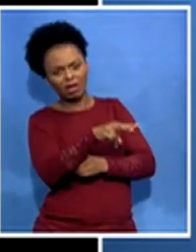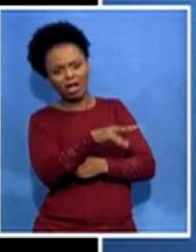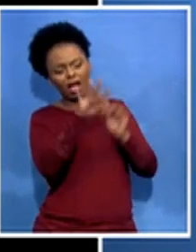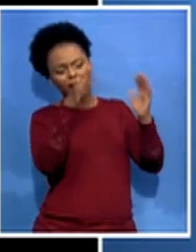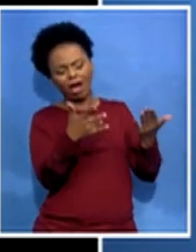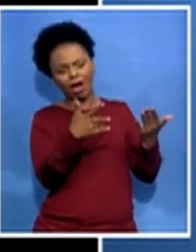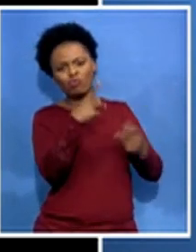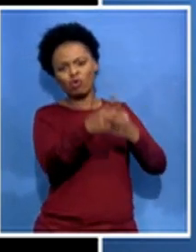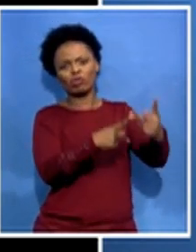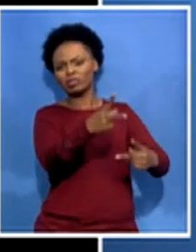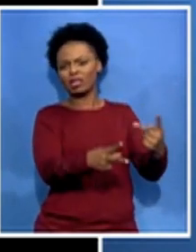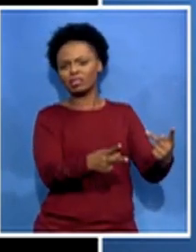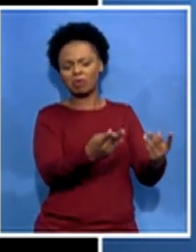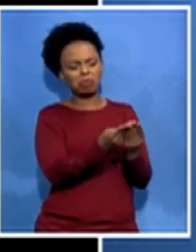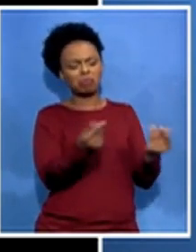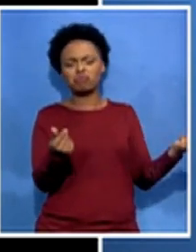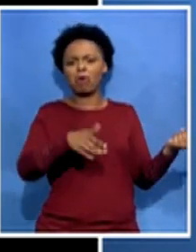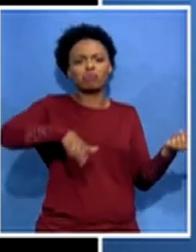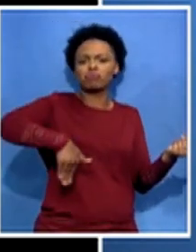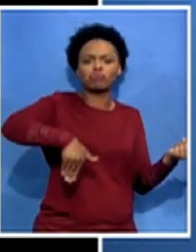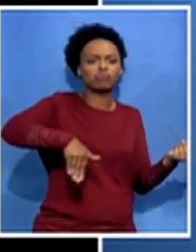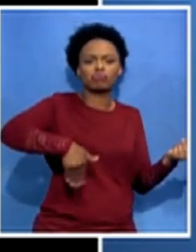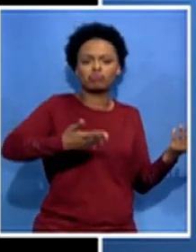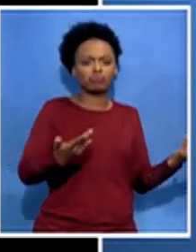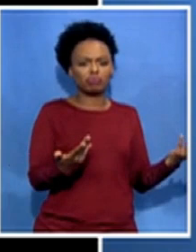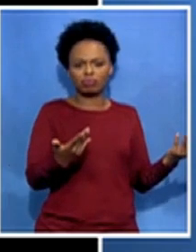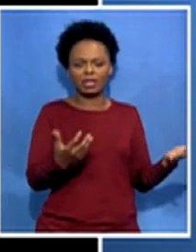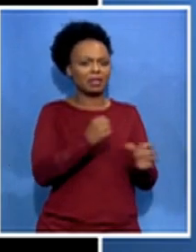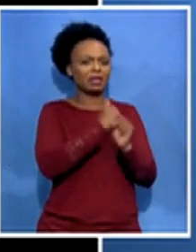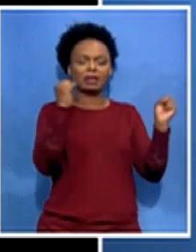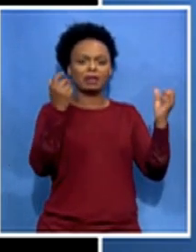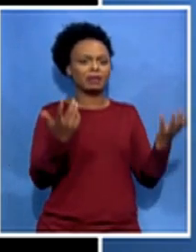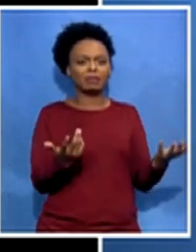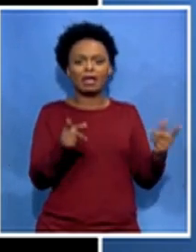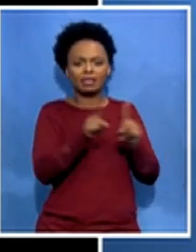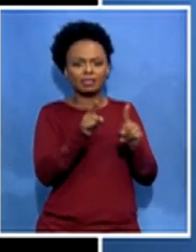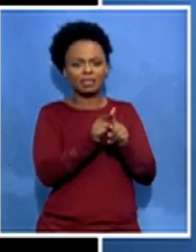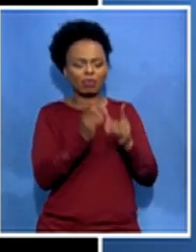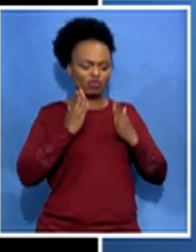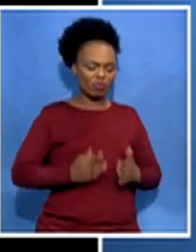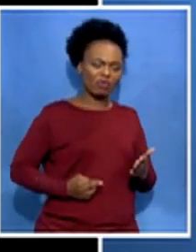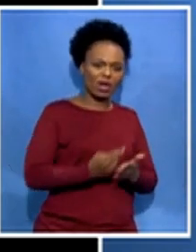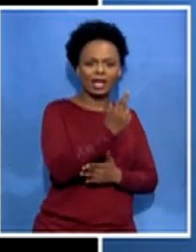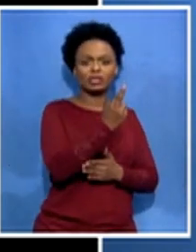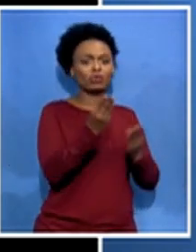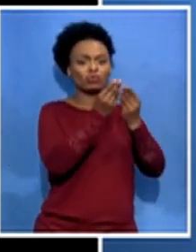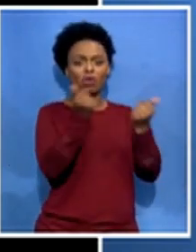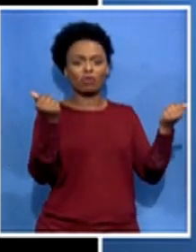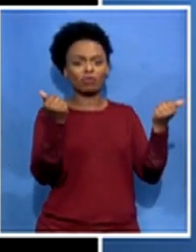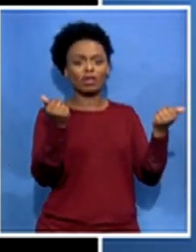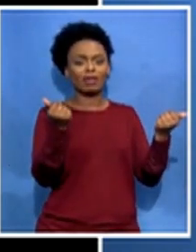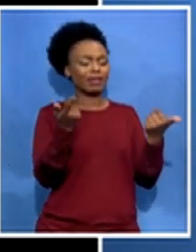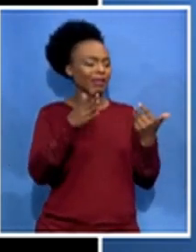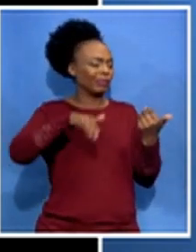down on descent and also on human rights the alleged genocide financier